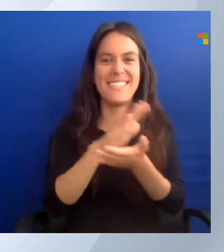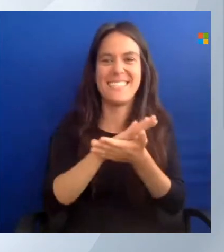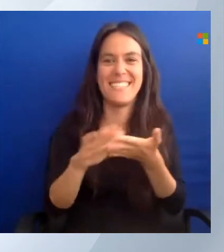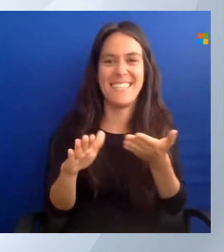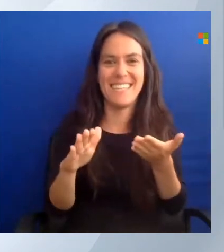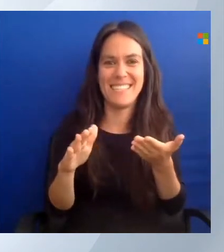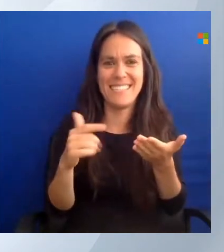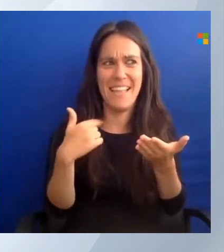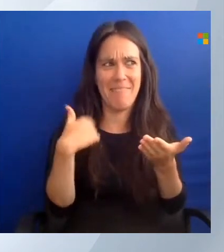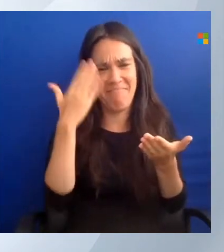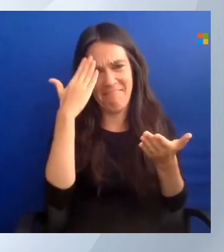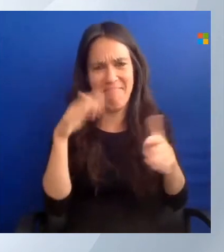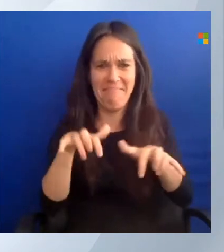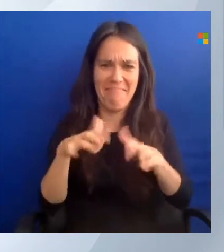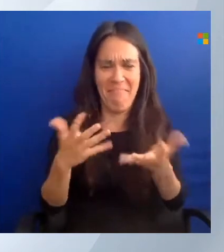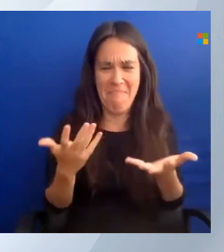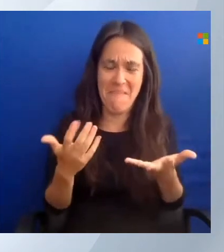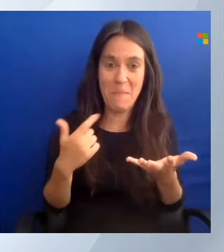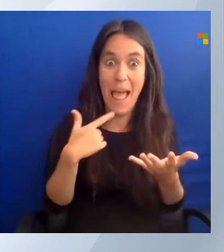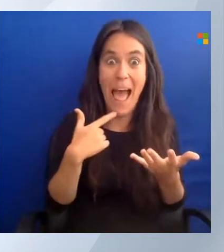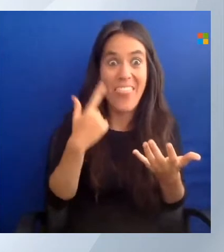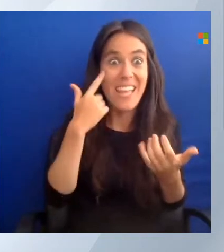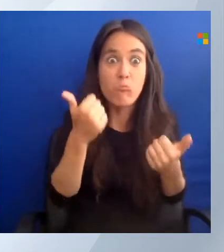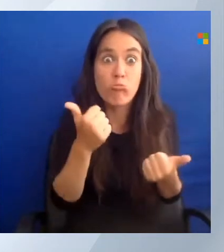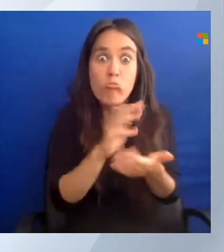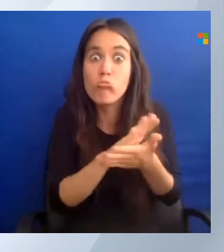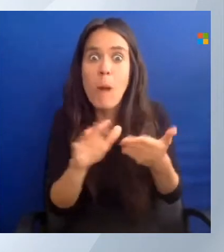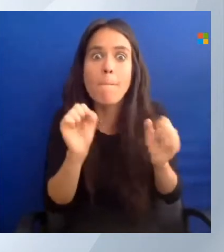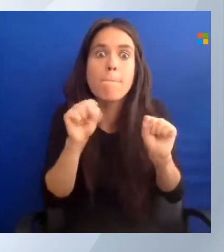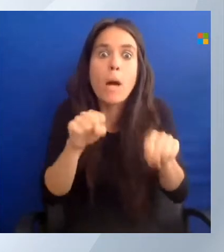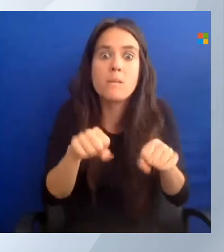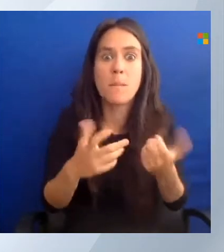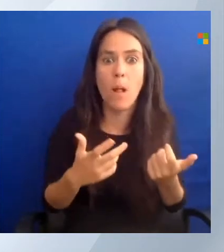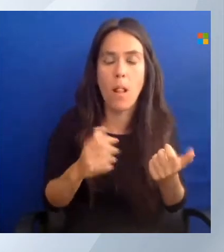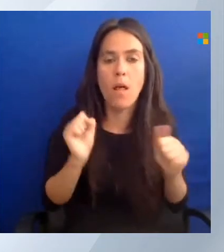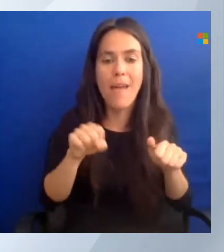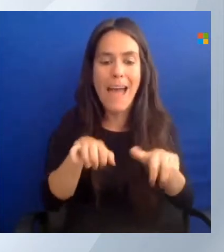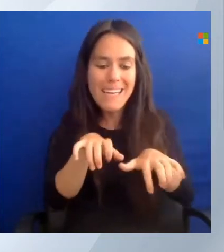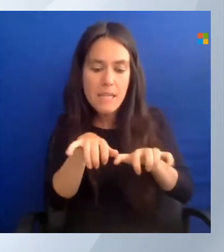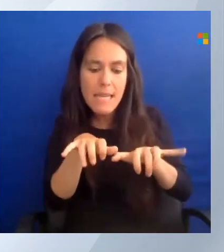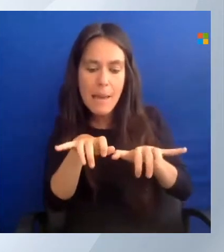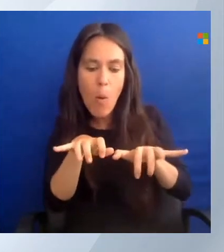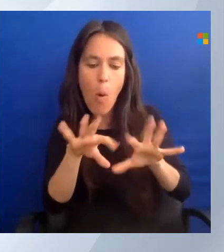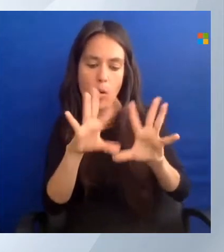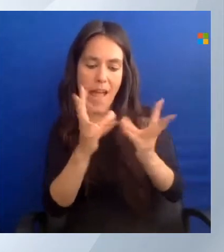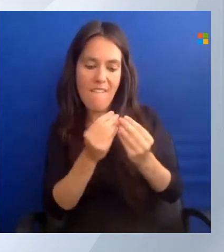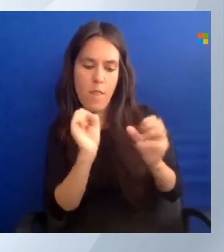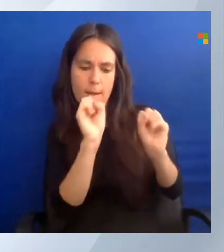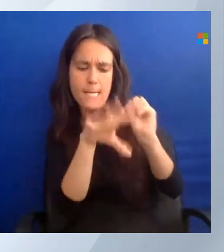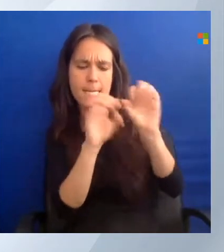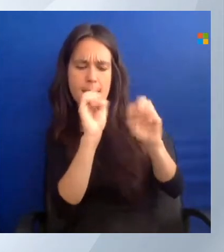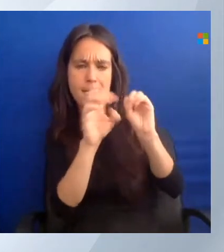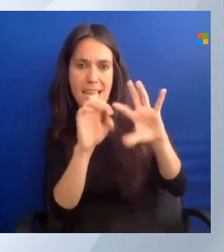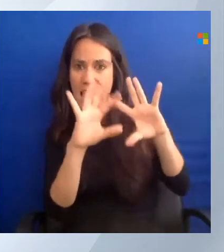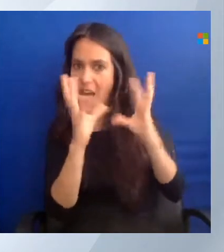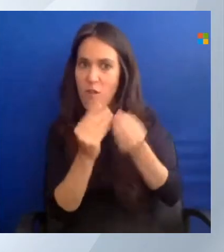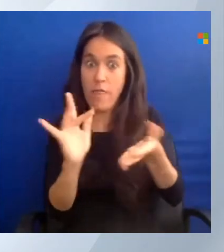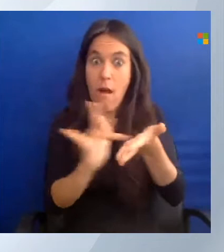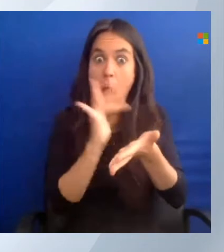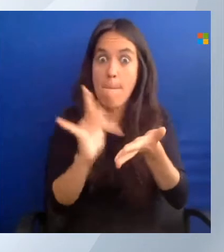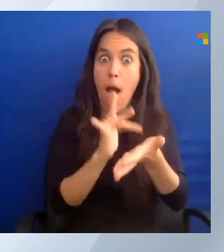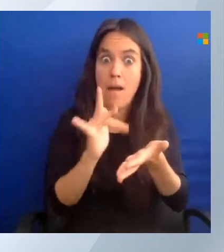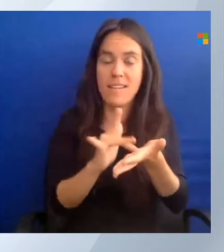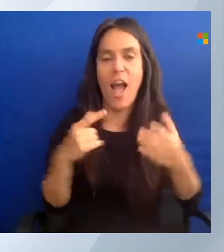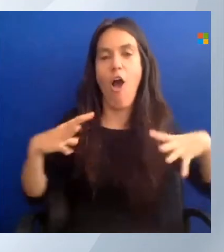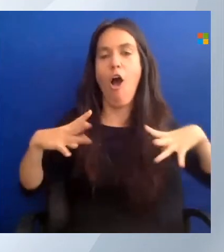but it's nice that it's possible. And with the keyboard, I had tab complete and everything. I was on holiday, I was